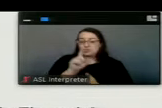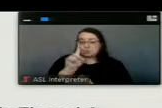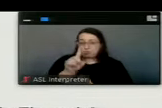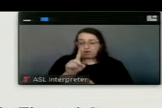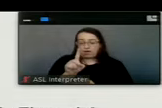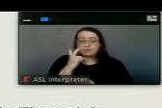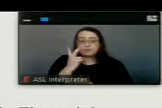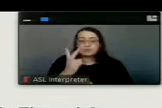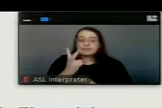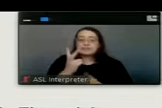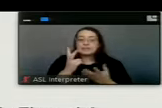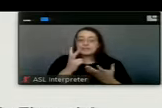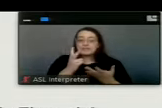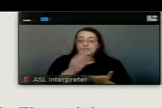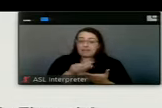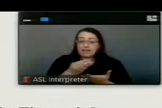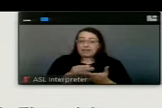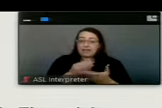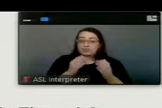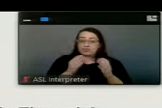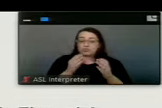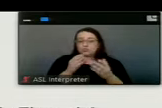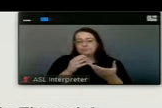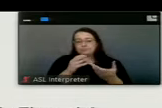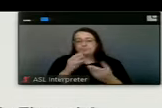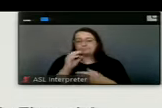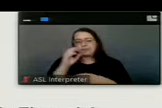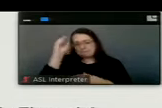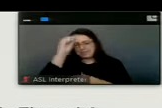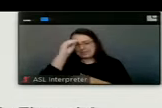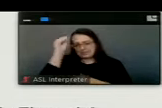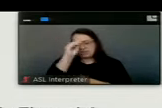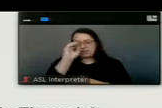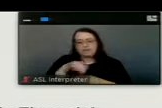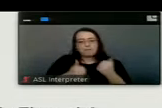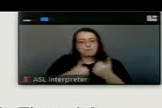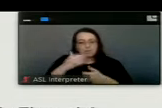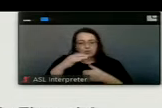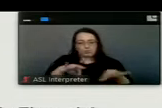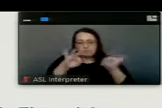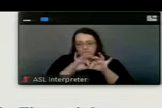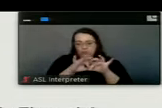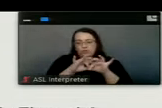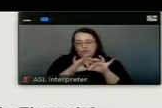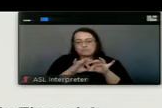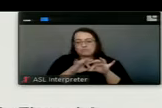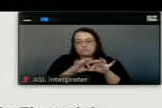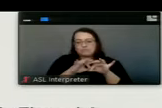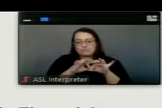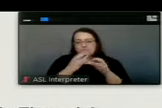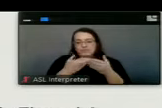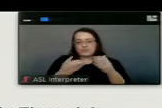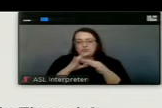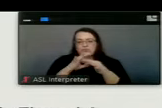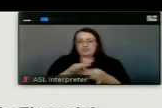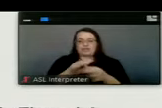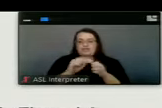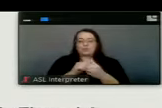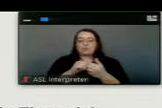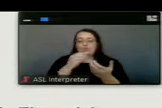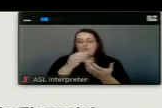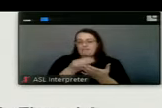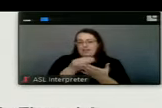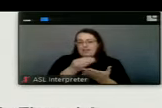is a financial statement opinion. And that is probably one of the most important items related to these financial statements.